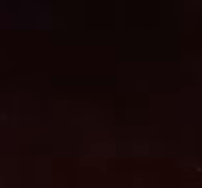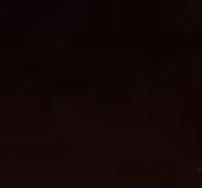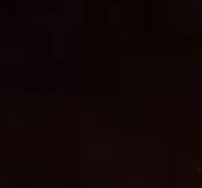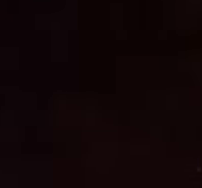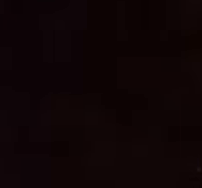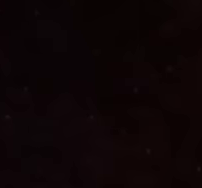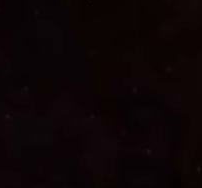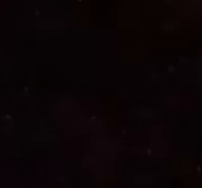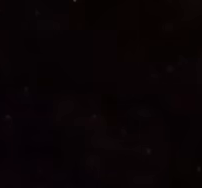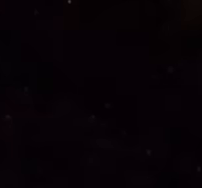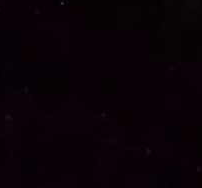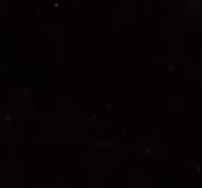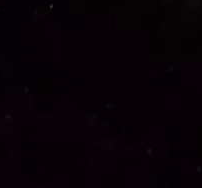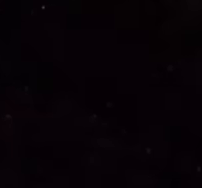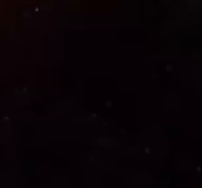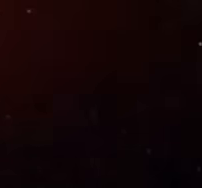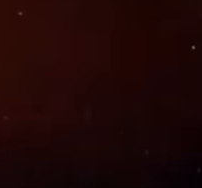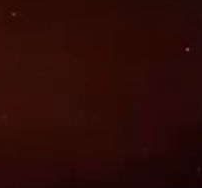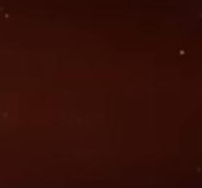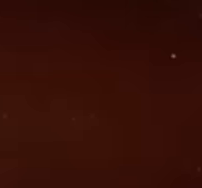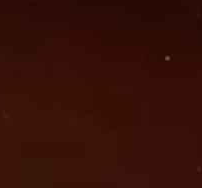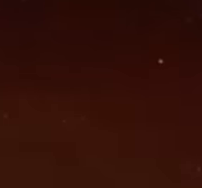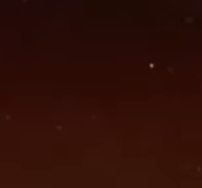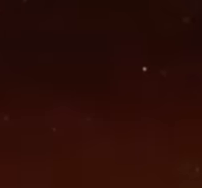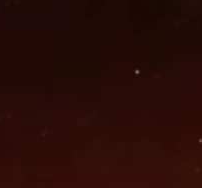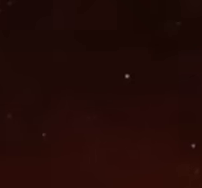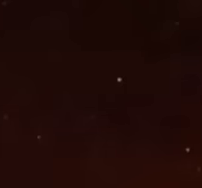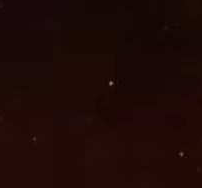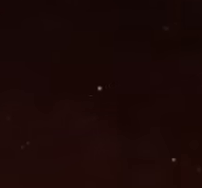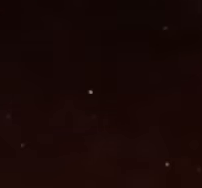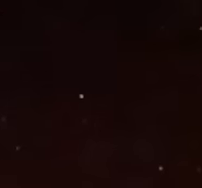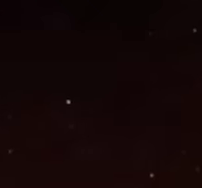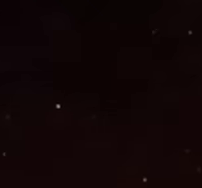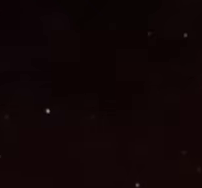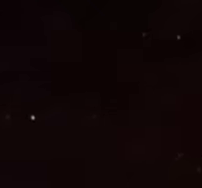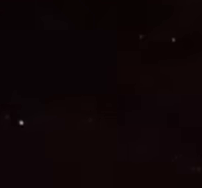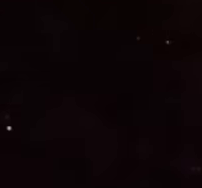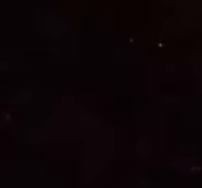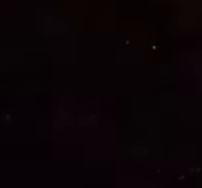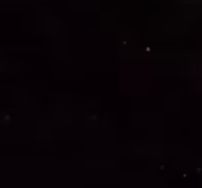Culture Fund, Office of the Prime Minister, the Tobago House of Assembly, and Angostura.